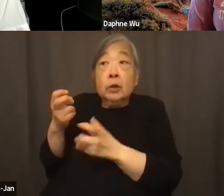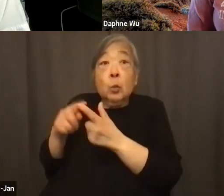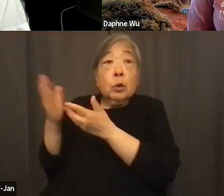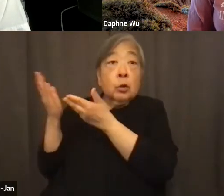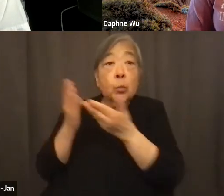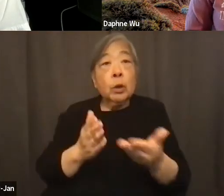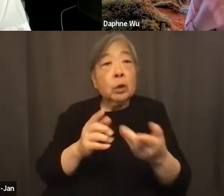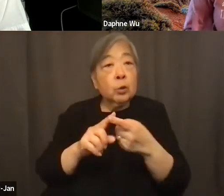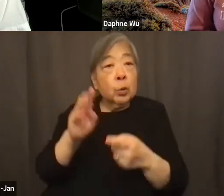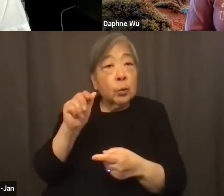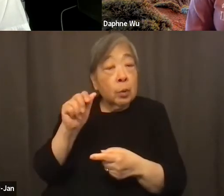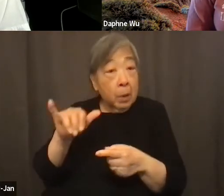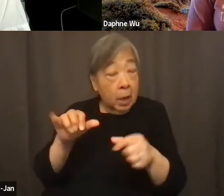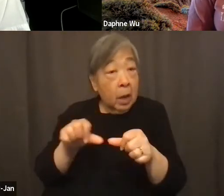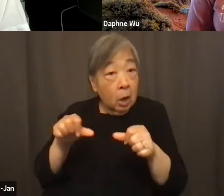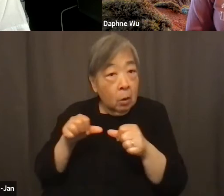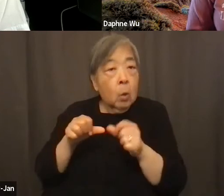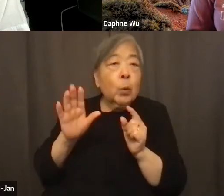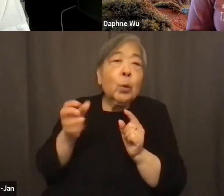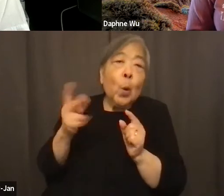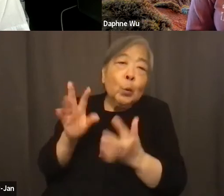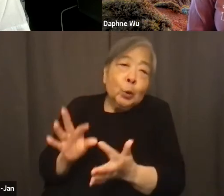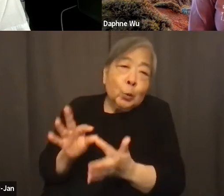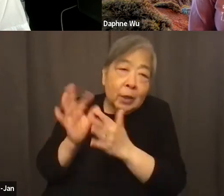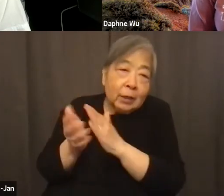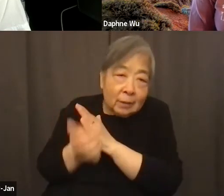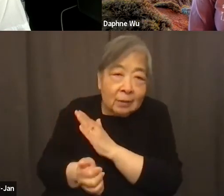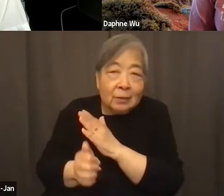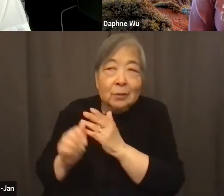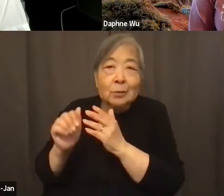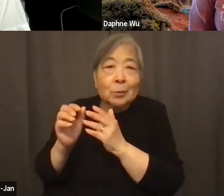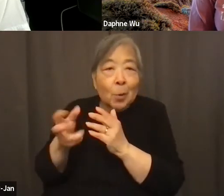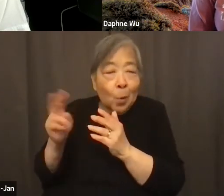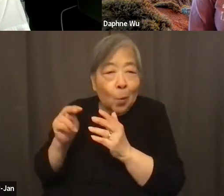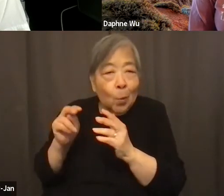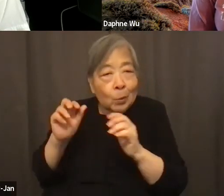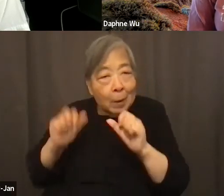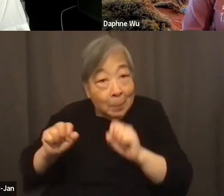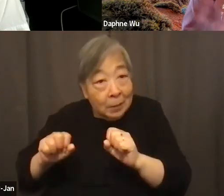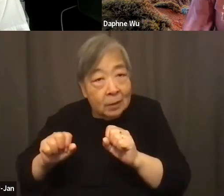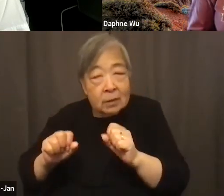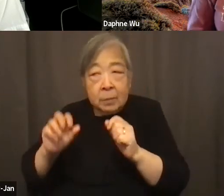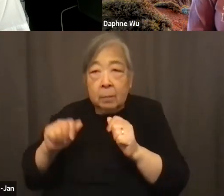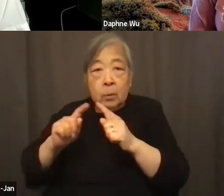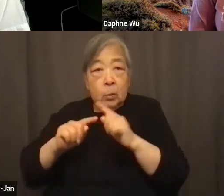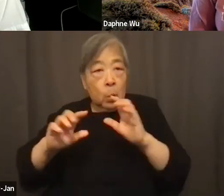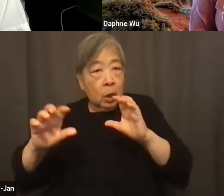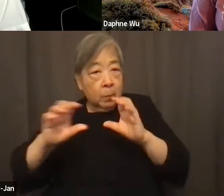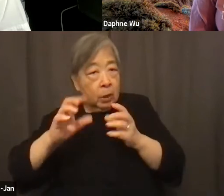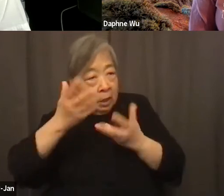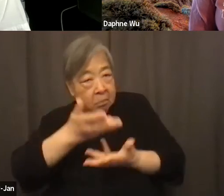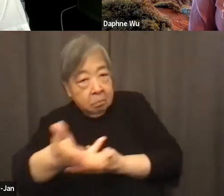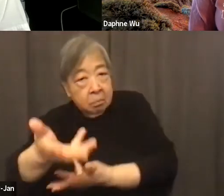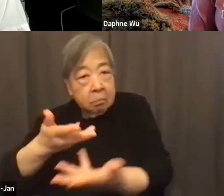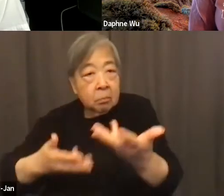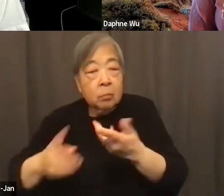with her own, you know, unique set of skills and talents to be able to communicate that with others. And so,